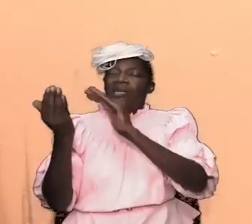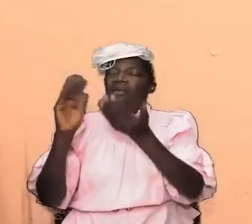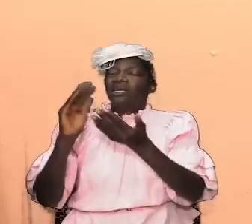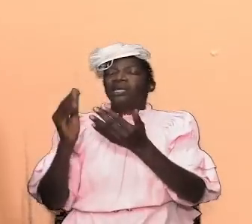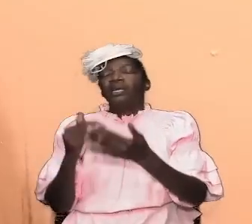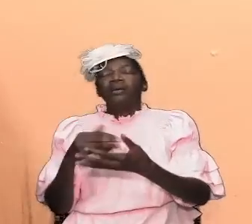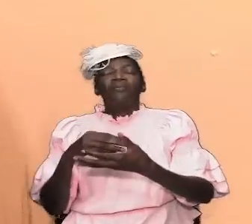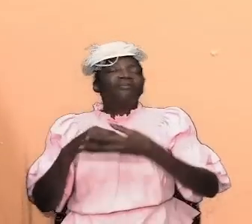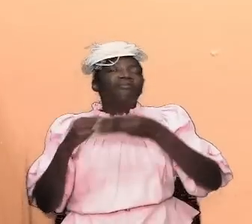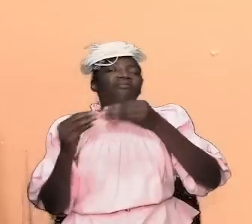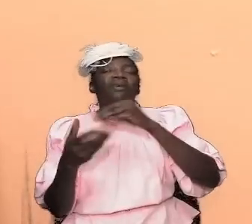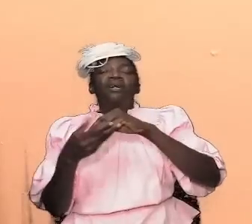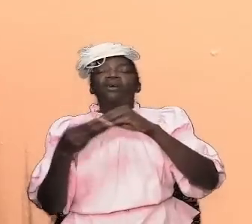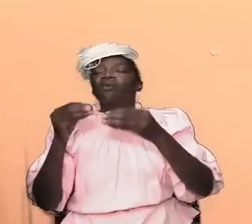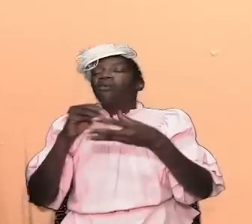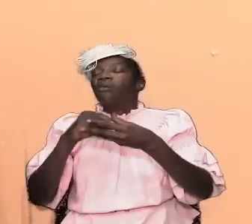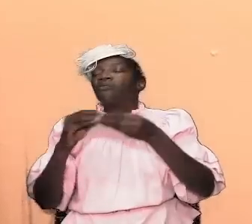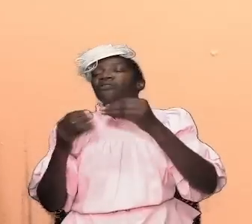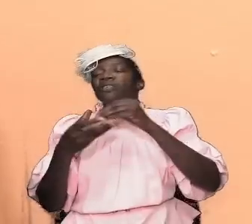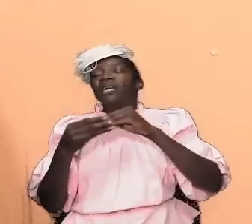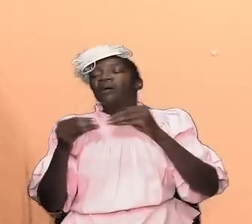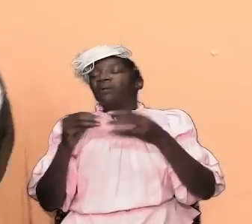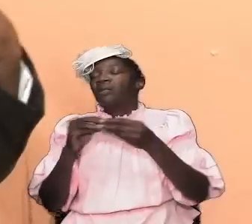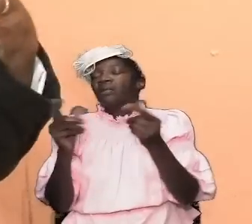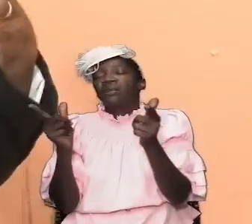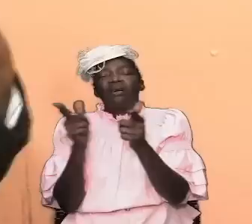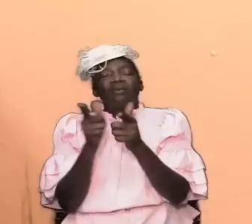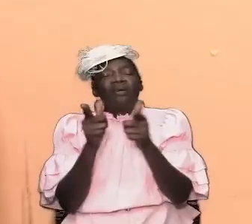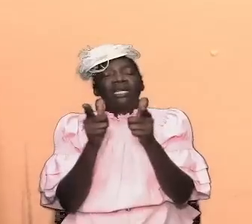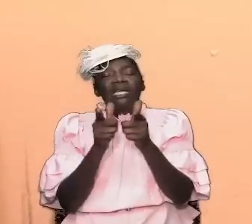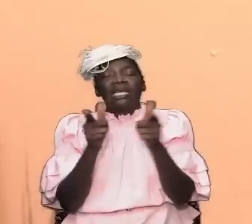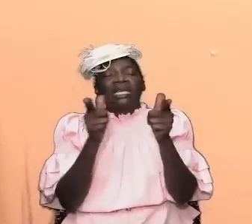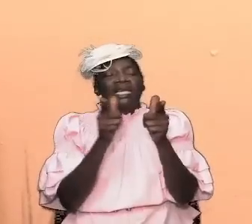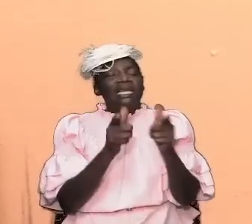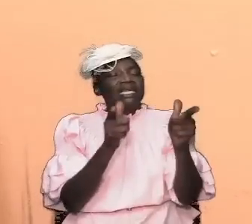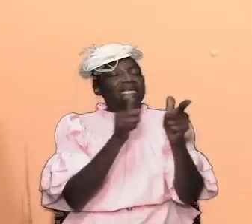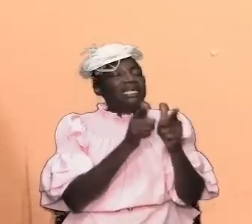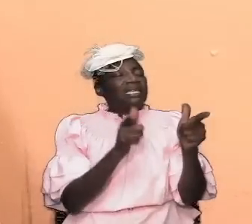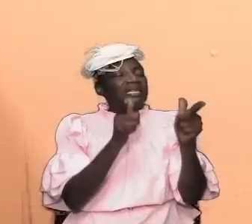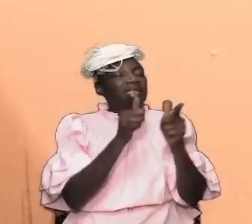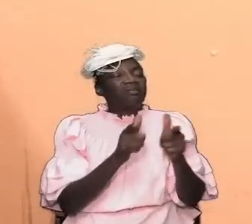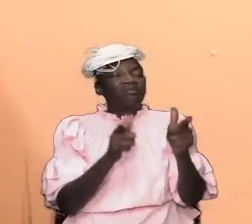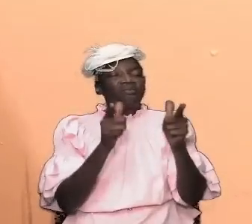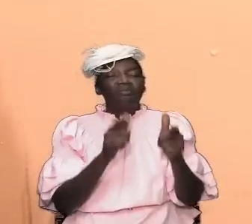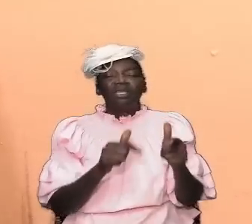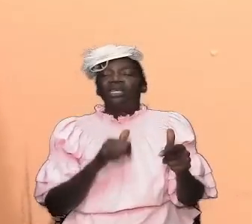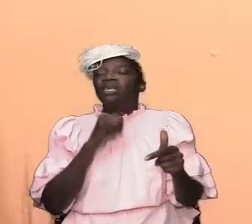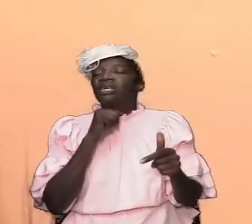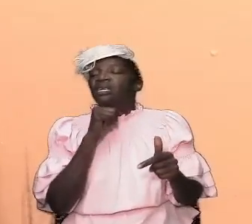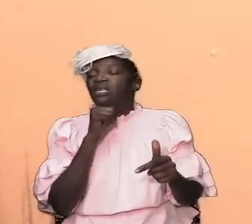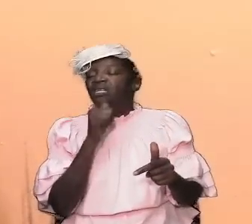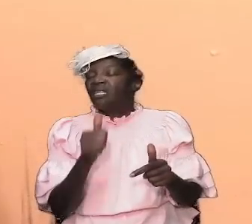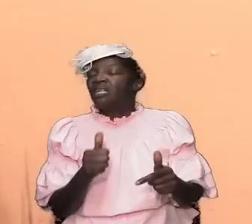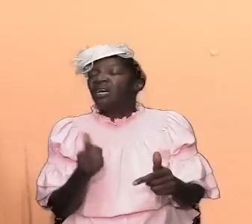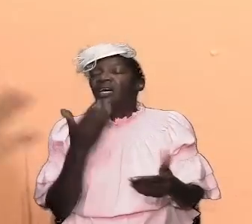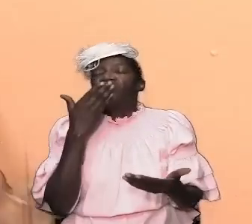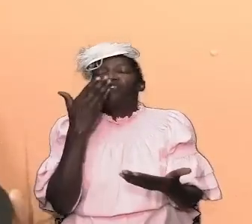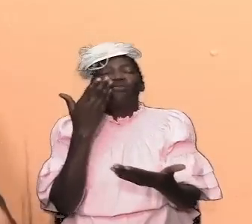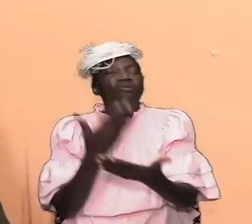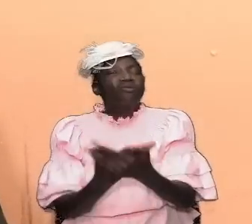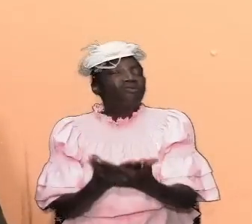with mediocrity they became comfortable with inferior